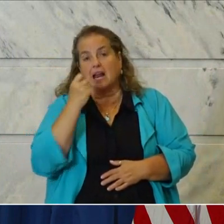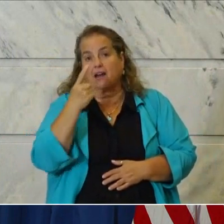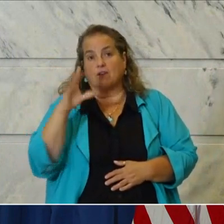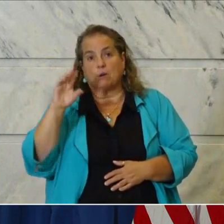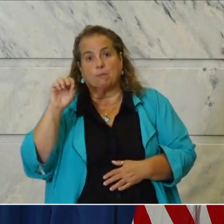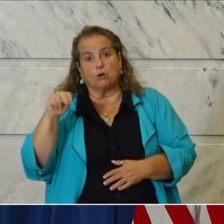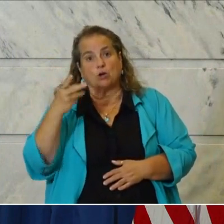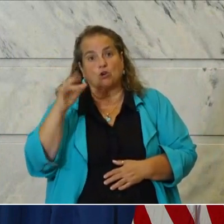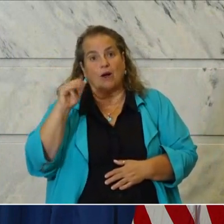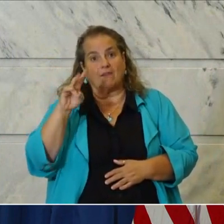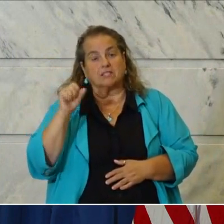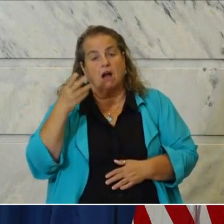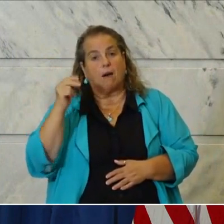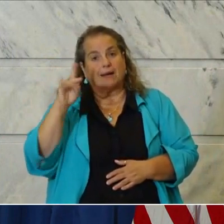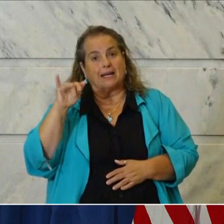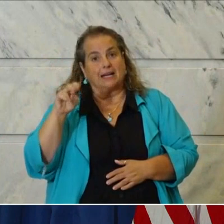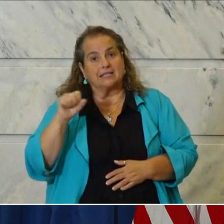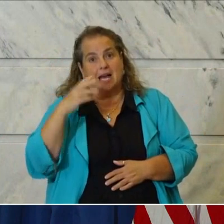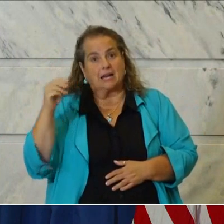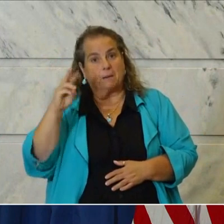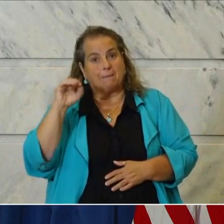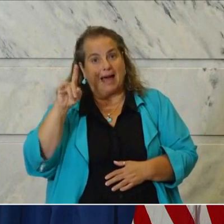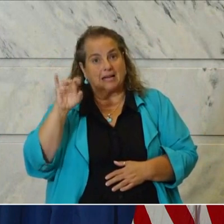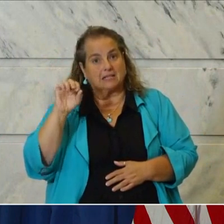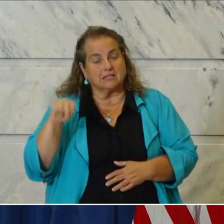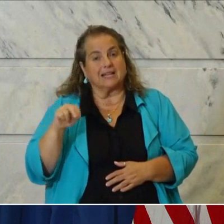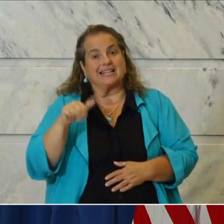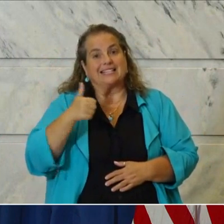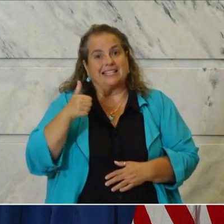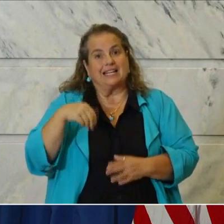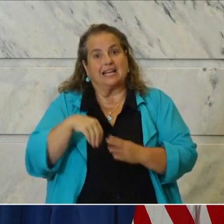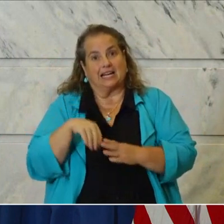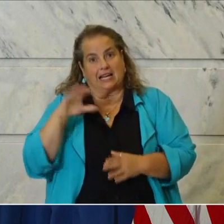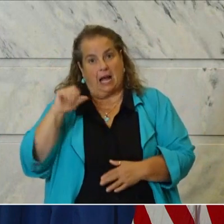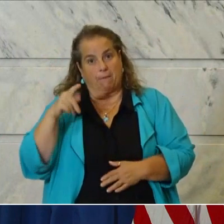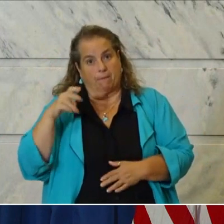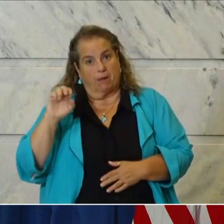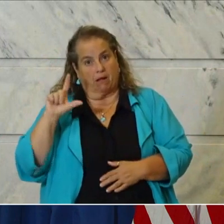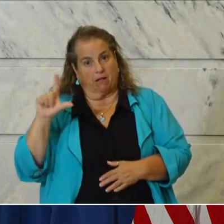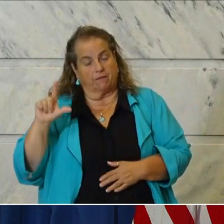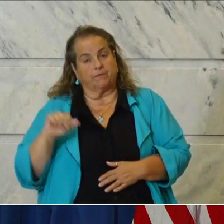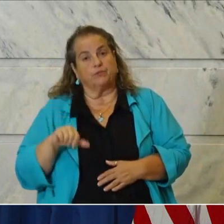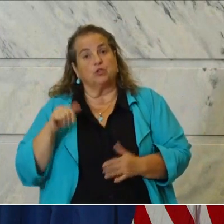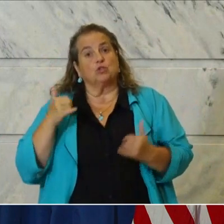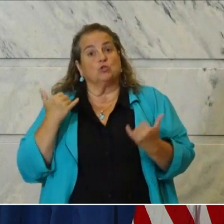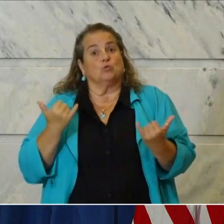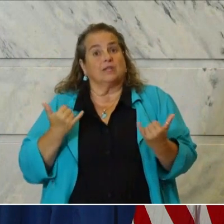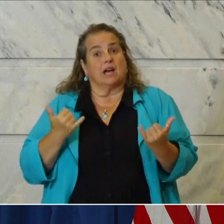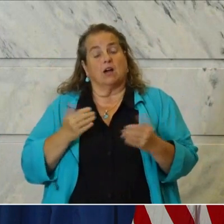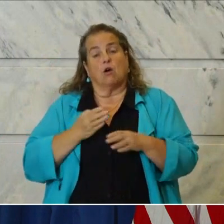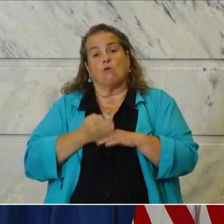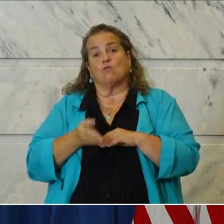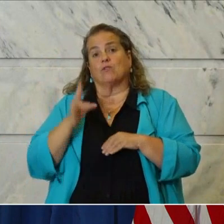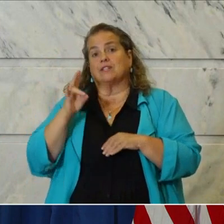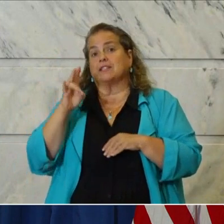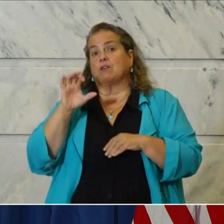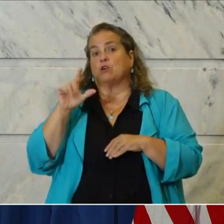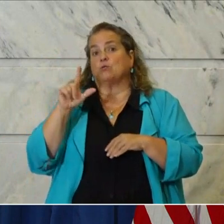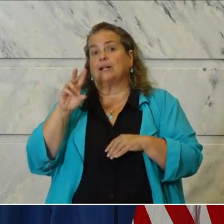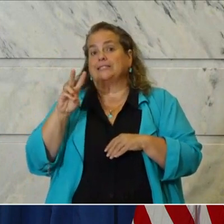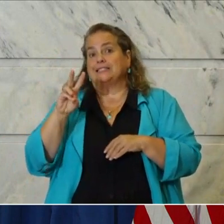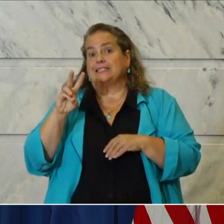Graves Hopkins, Hopkins, Madison and 10 and Campbell. Today of the 726 positives,